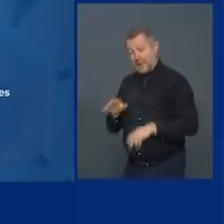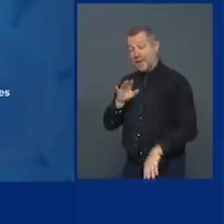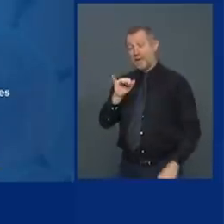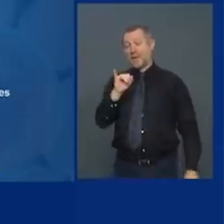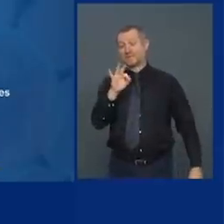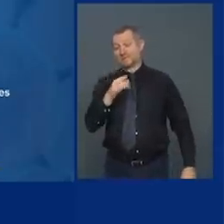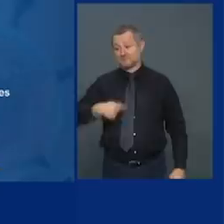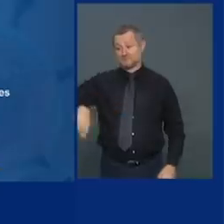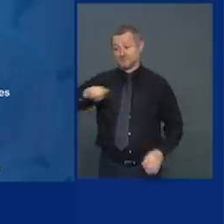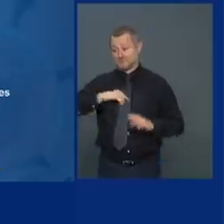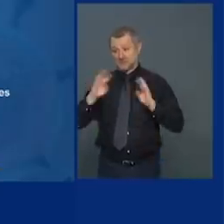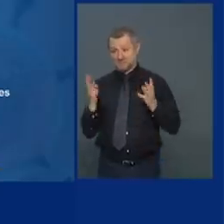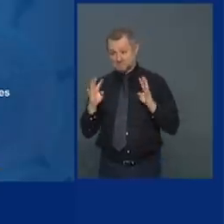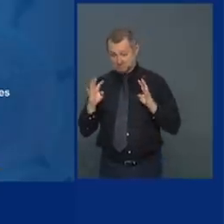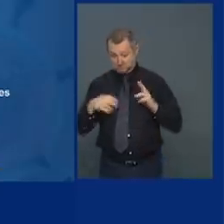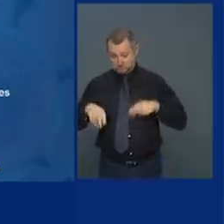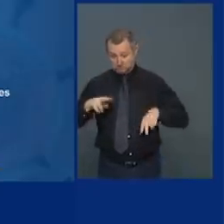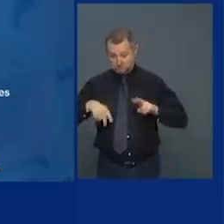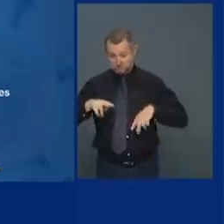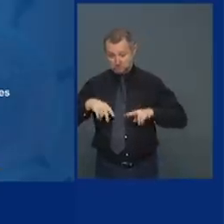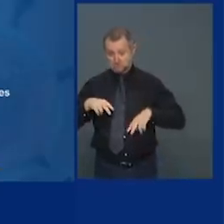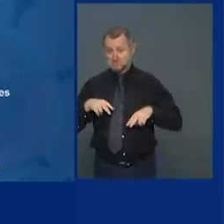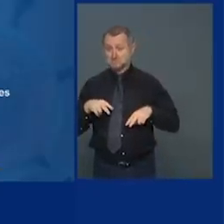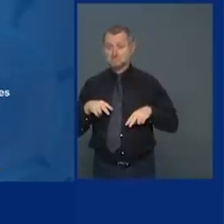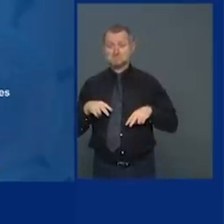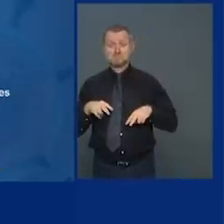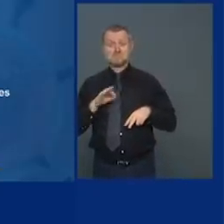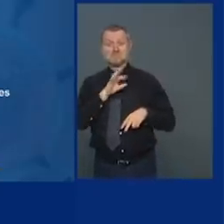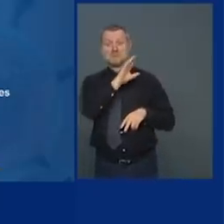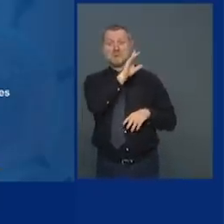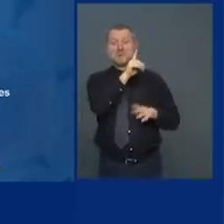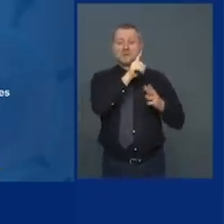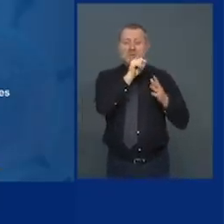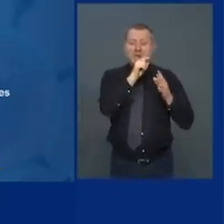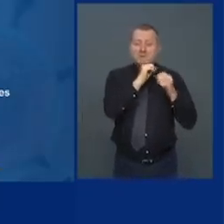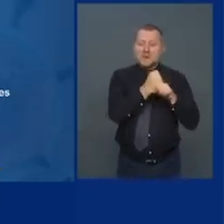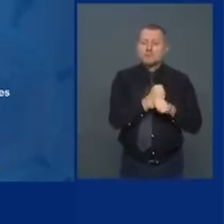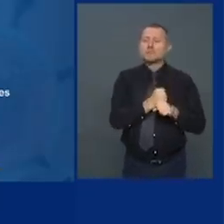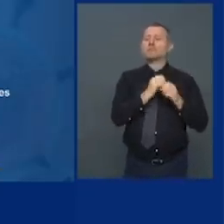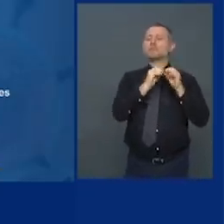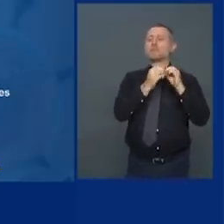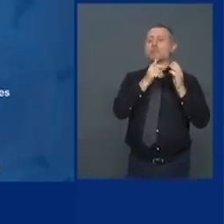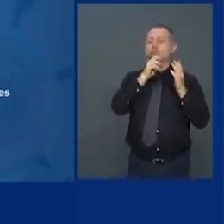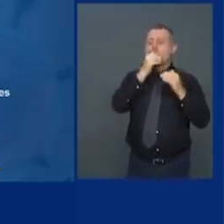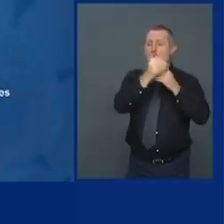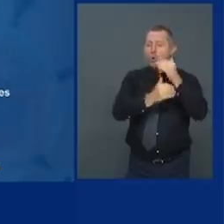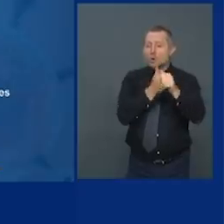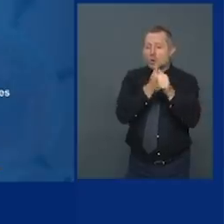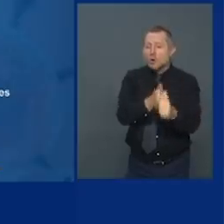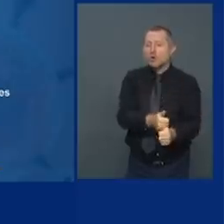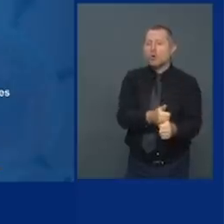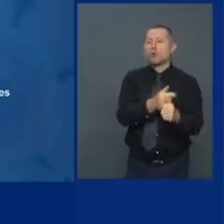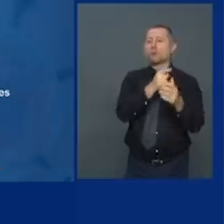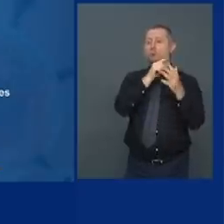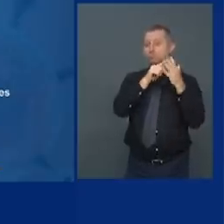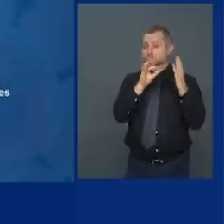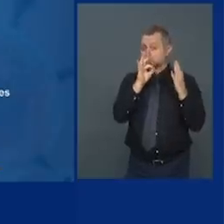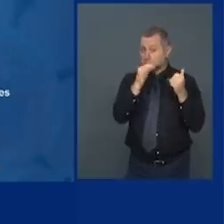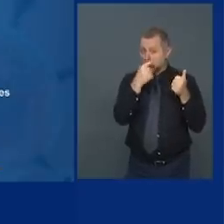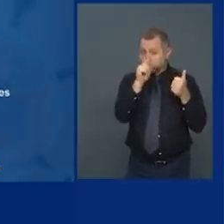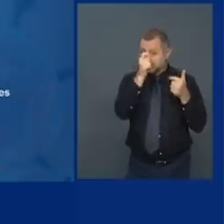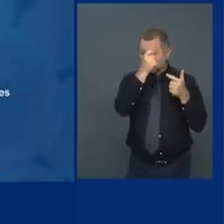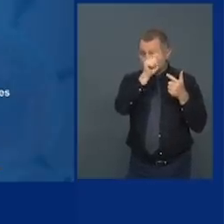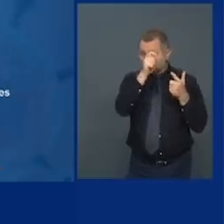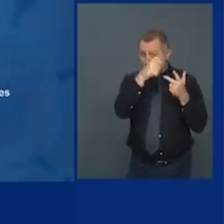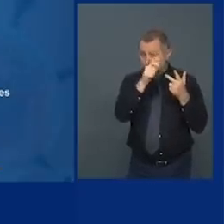fda data and protocols and efficacy and if they say it's safe i will say to the people of new york it's safe